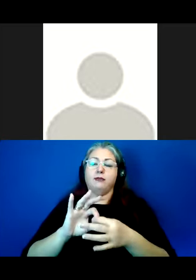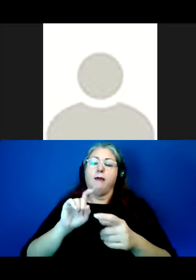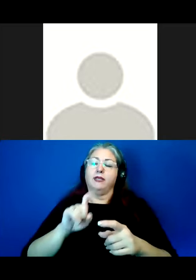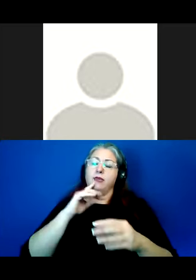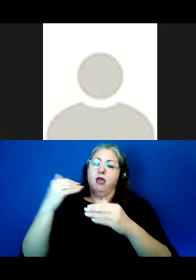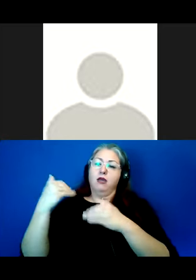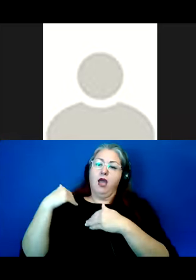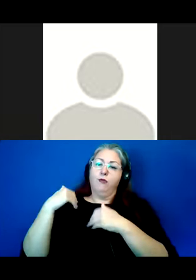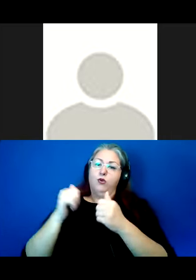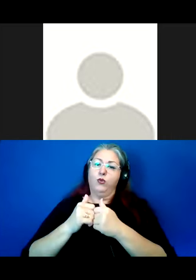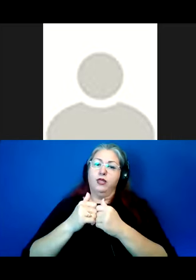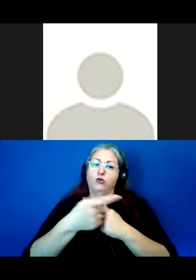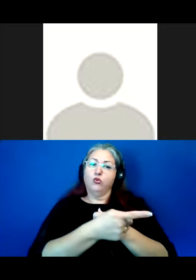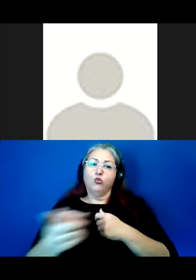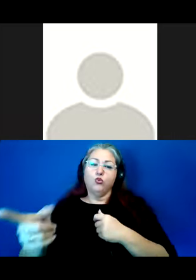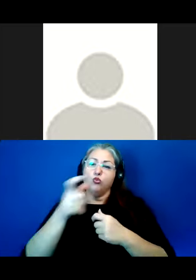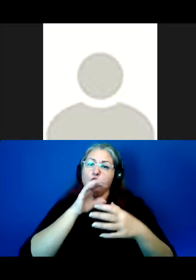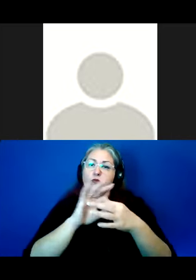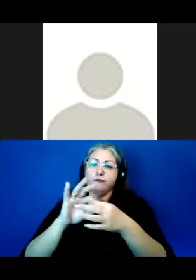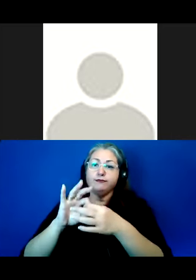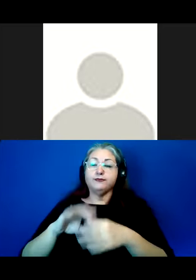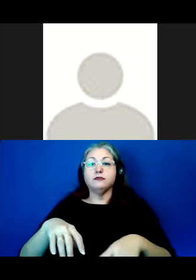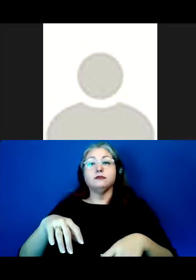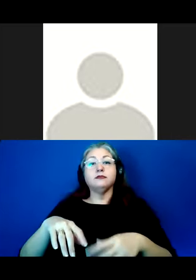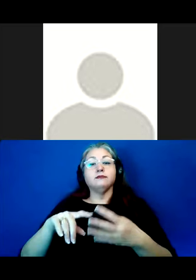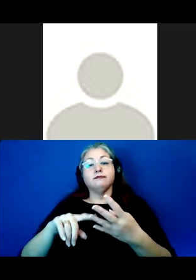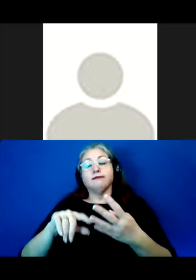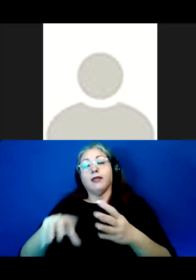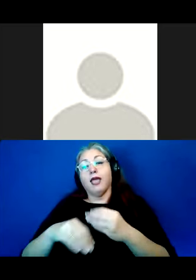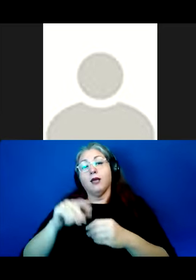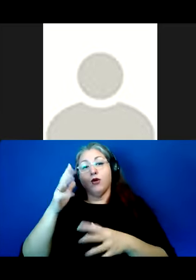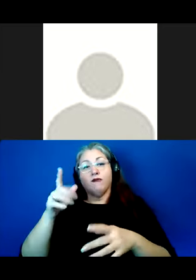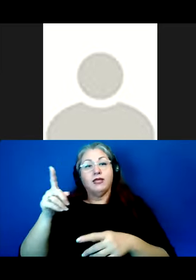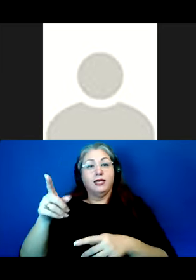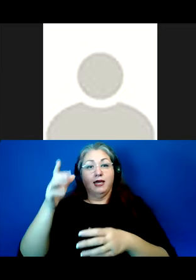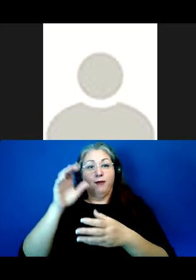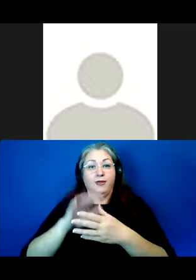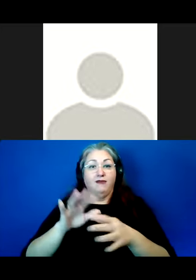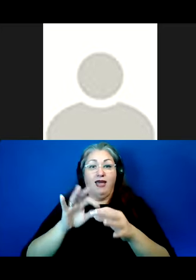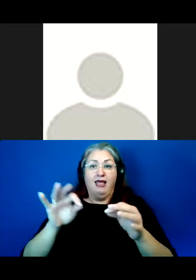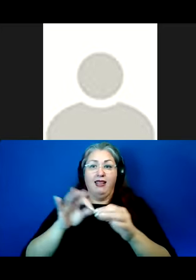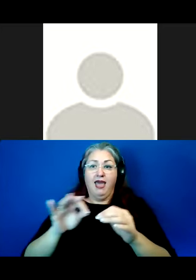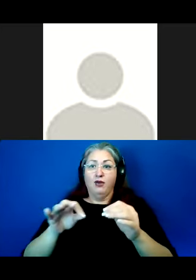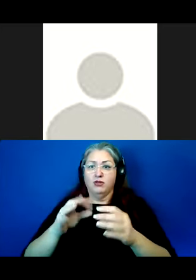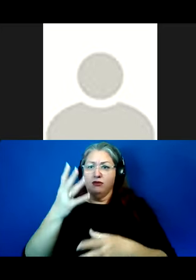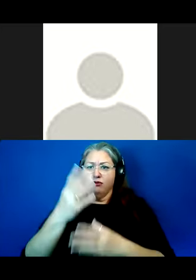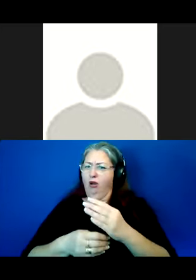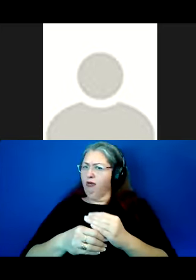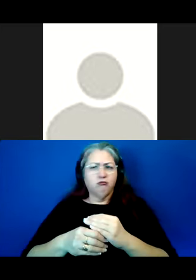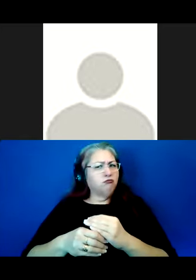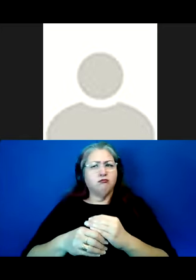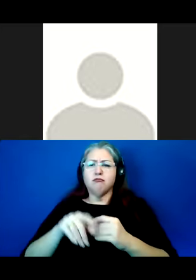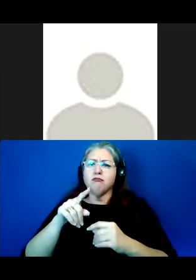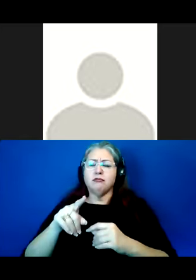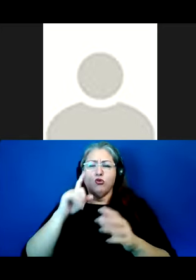to one's relations. Another point about my grandfather was that he did not believe that our language was extinct, and recognized